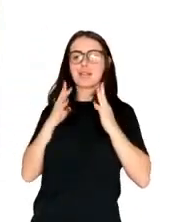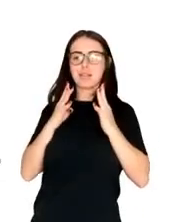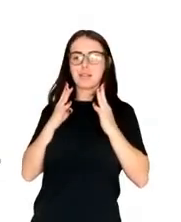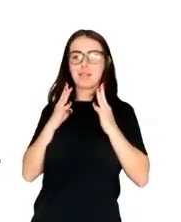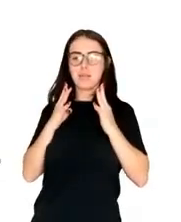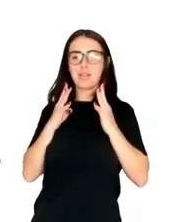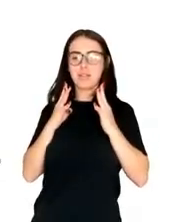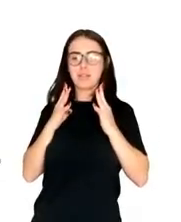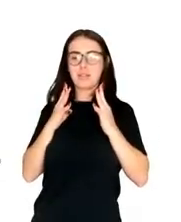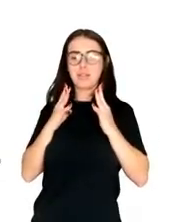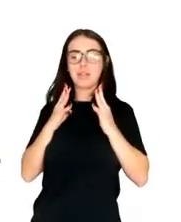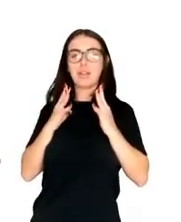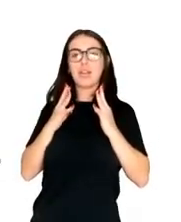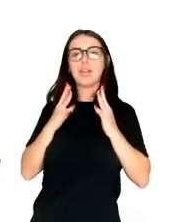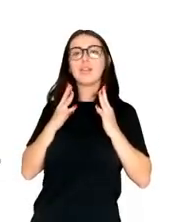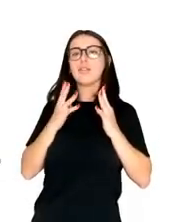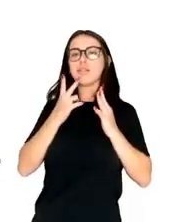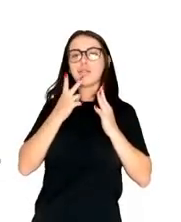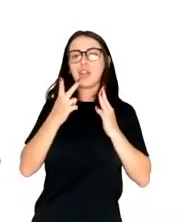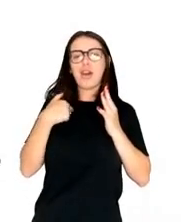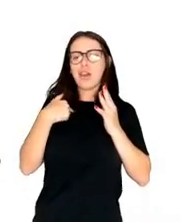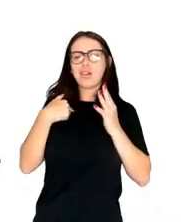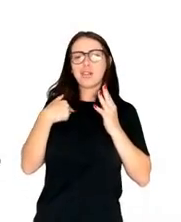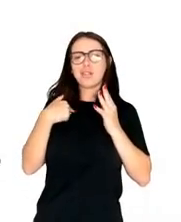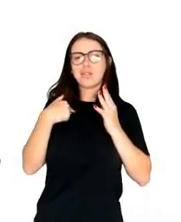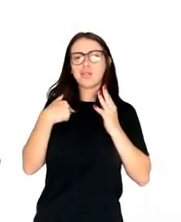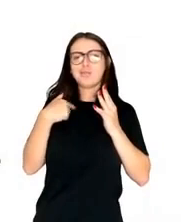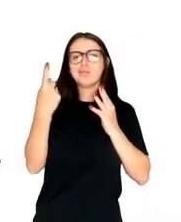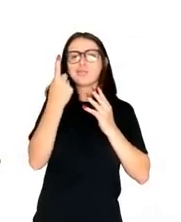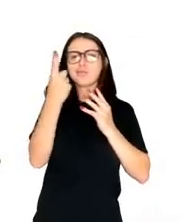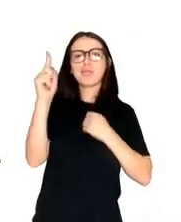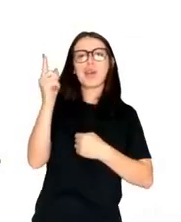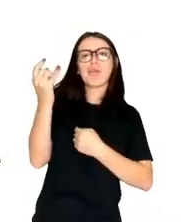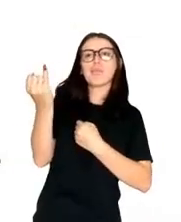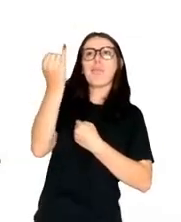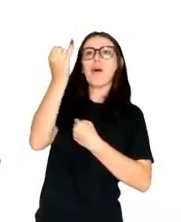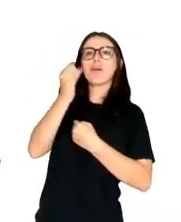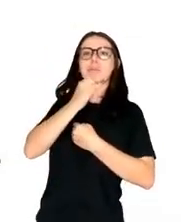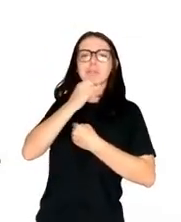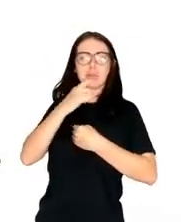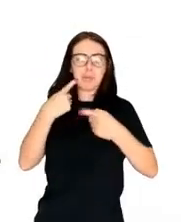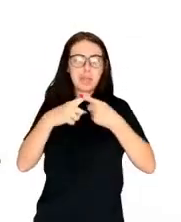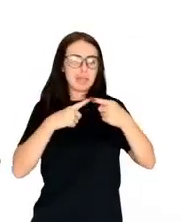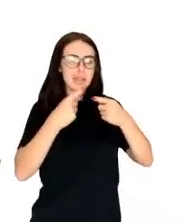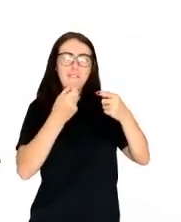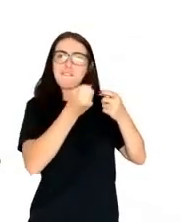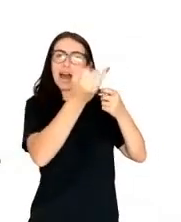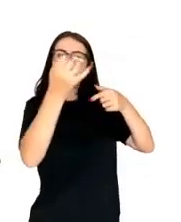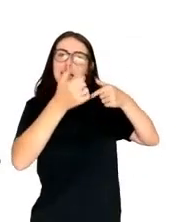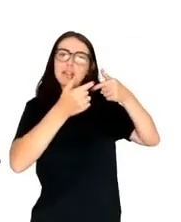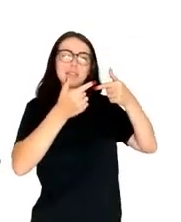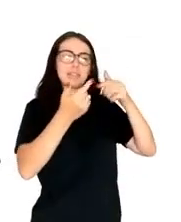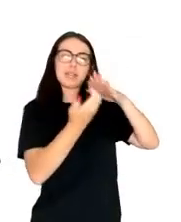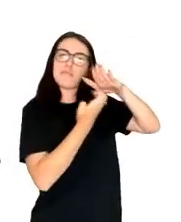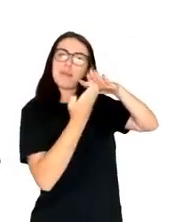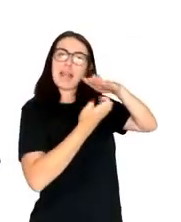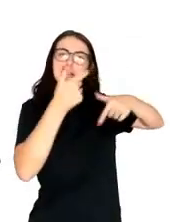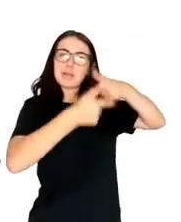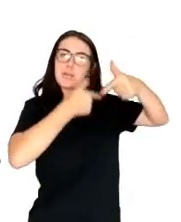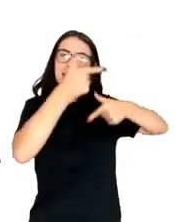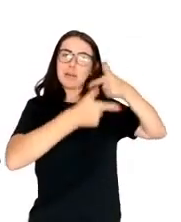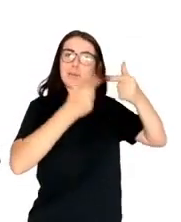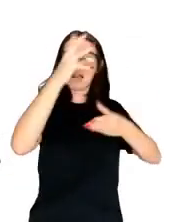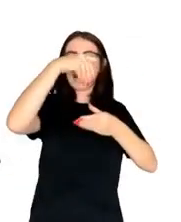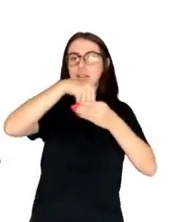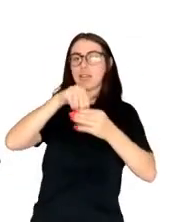companies, uh, to work out in Silicon Valley. Uh, and look, you know, it's not an important ethical question, right? There was no great